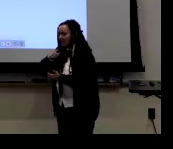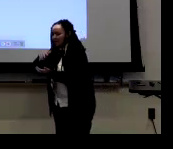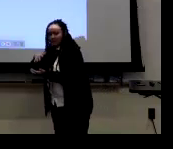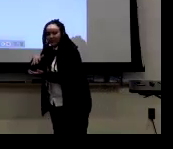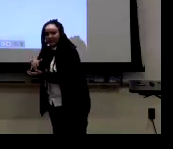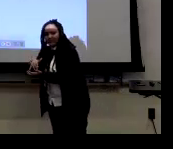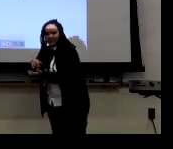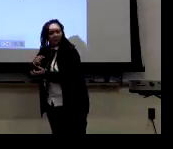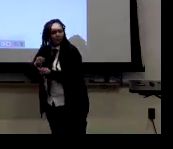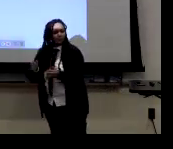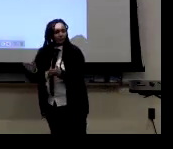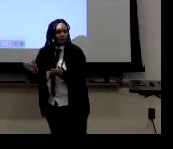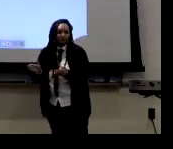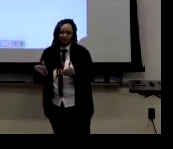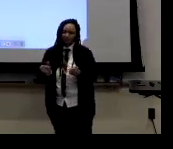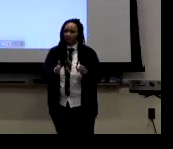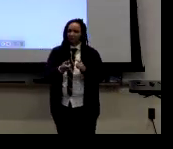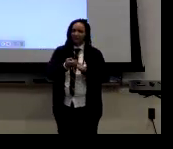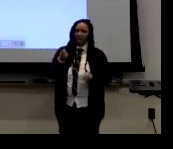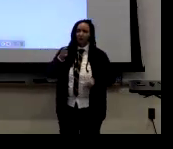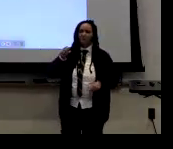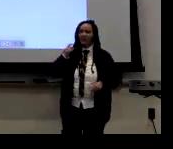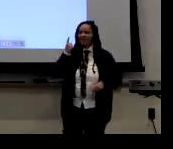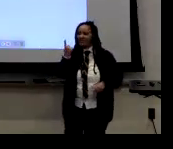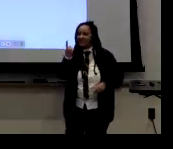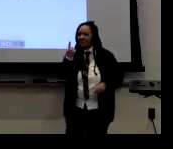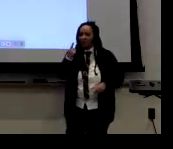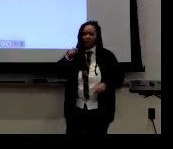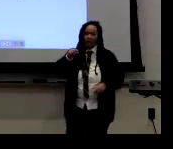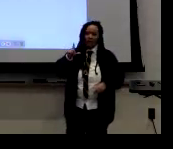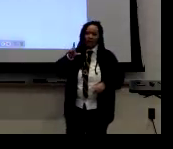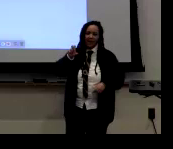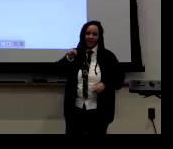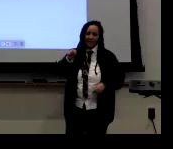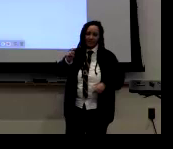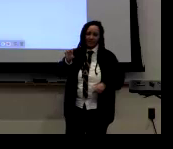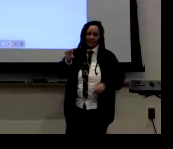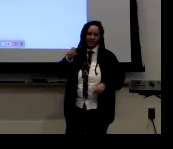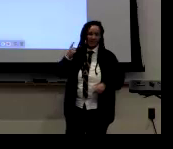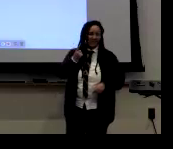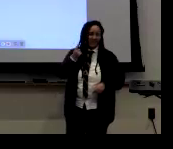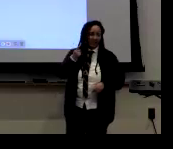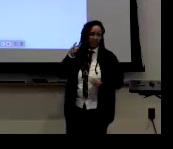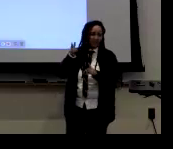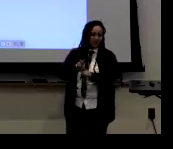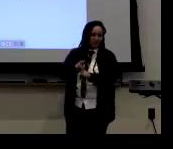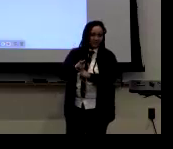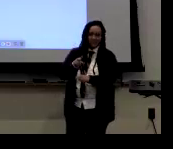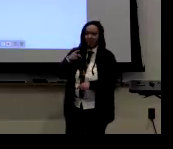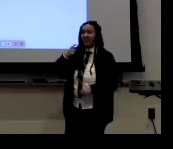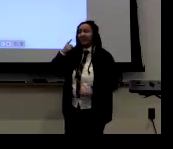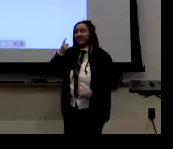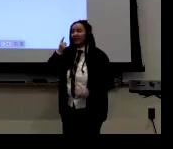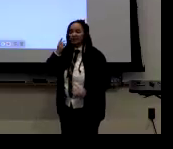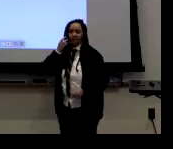if anyone is ASL, uh, linguist or, you know, studies ASL, um, I